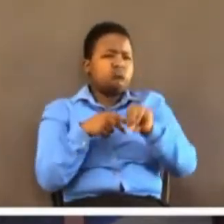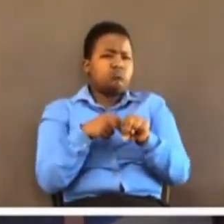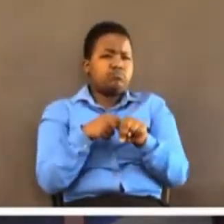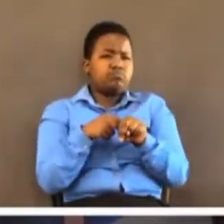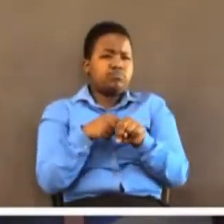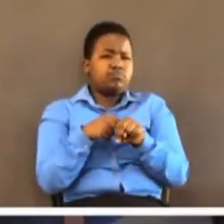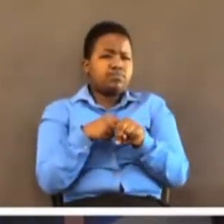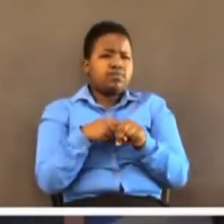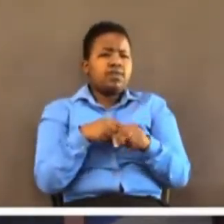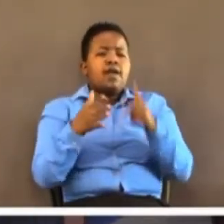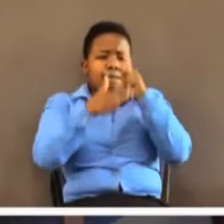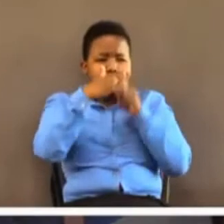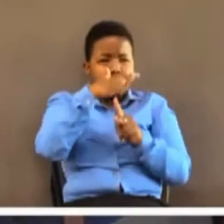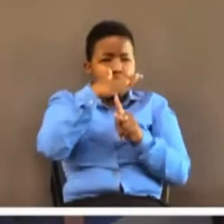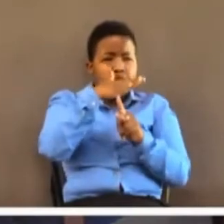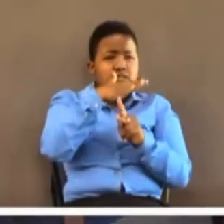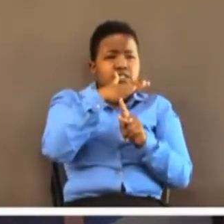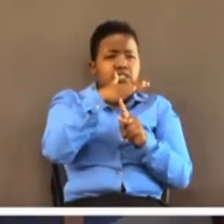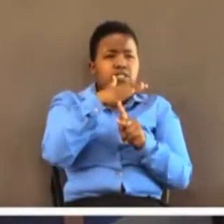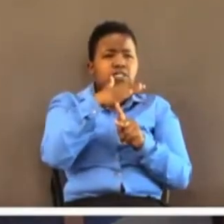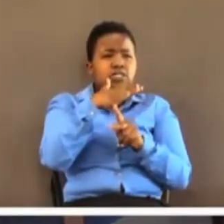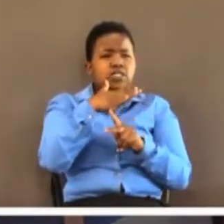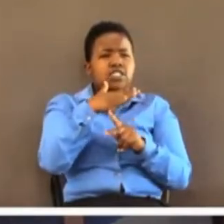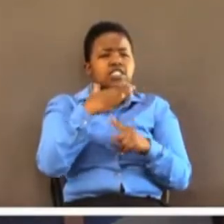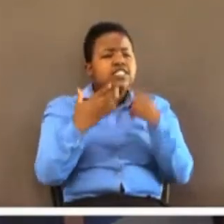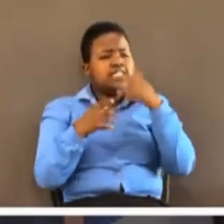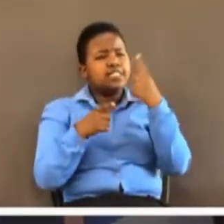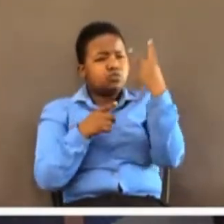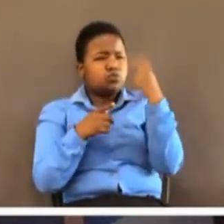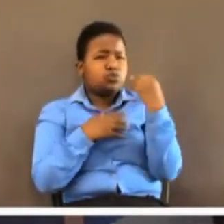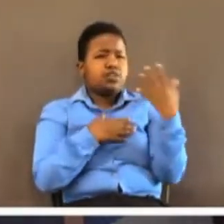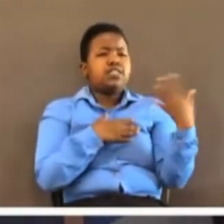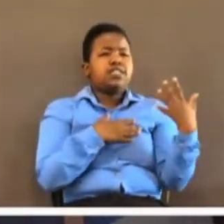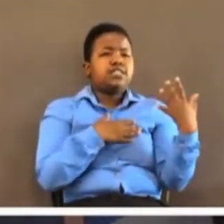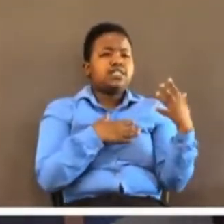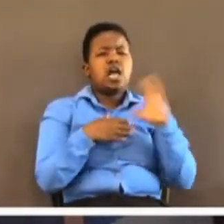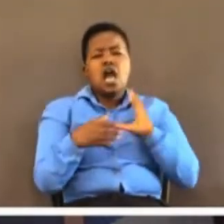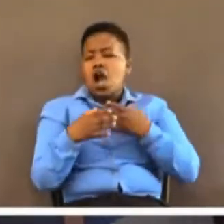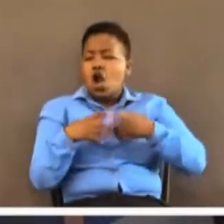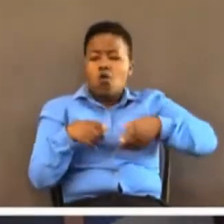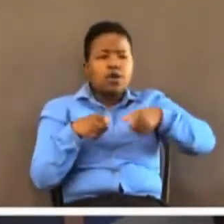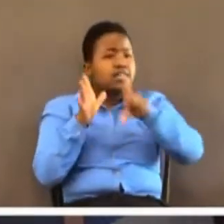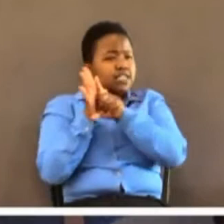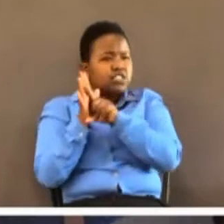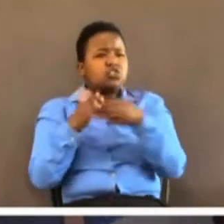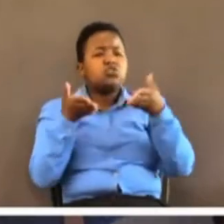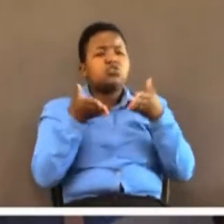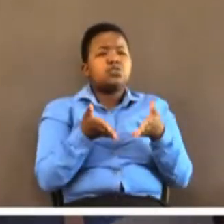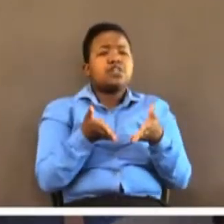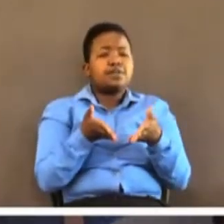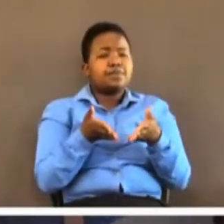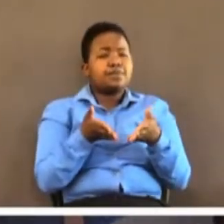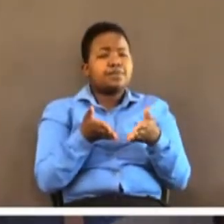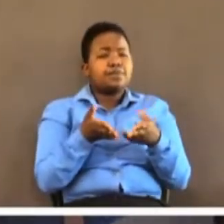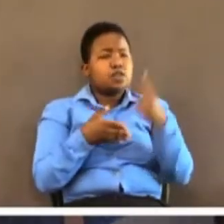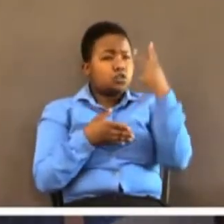the prophet is trying to tell them two things, which will be our lessons for this day. Now,